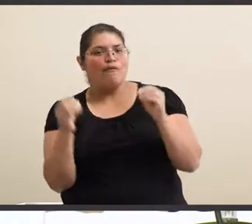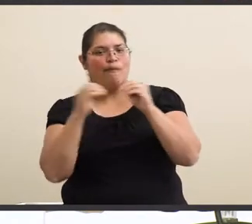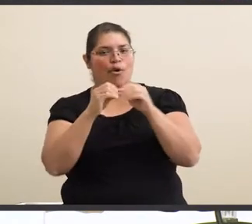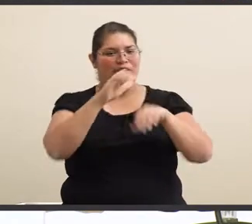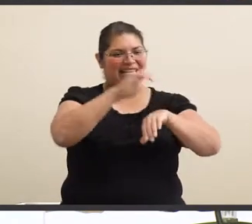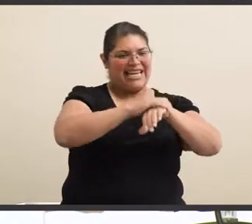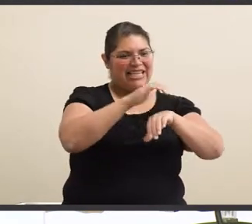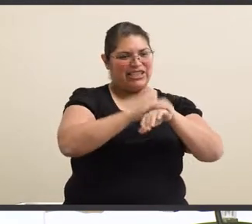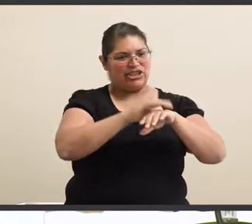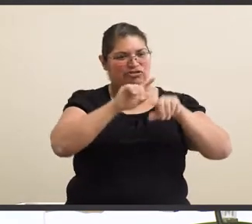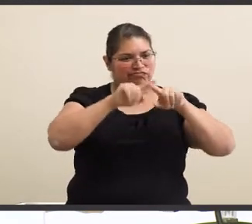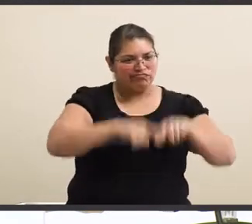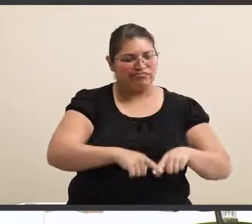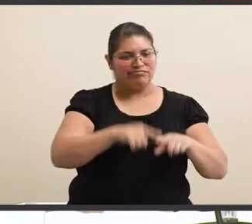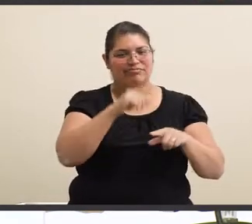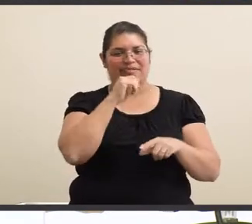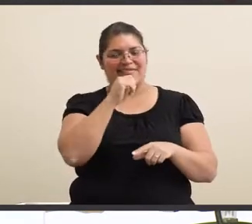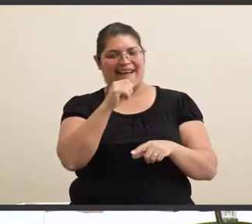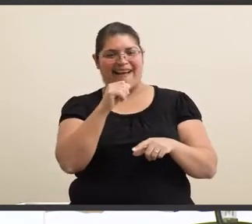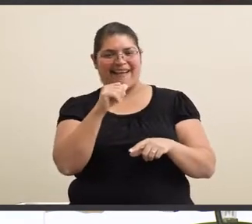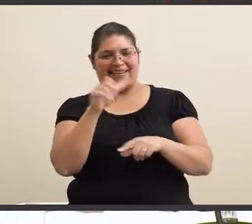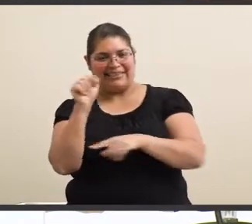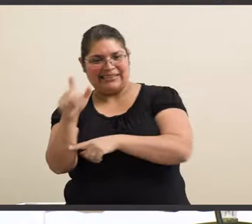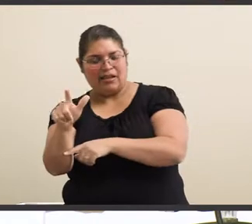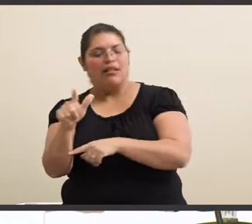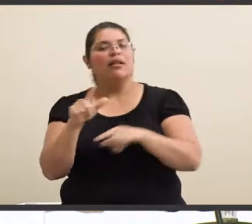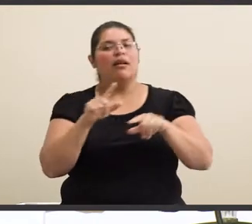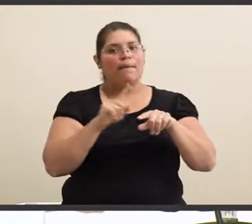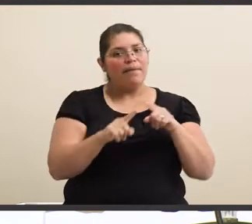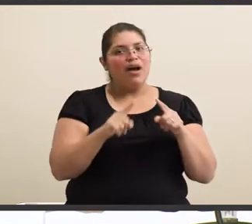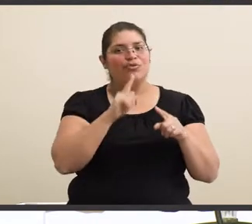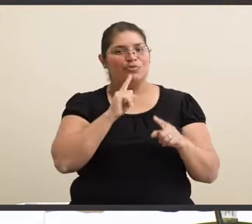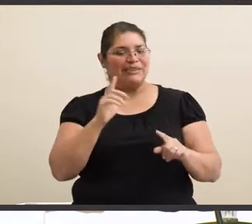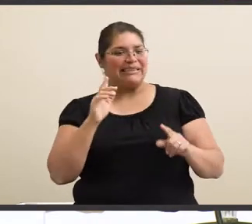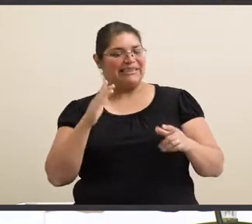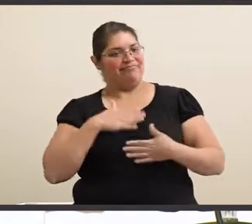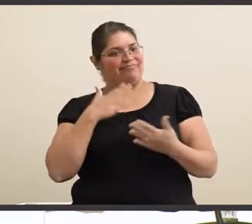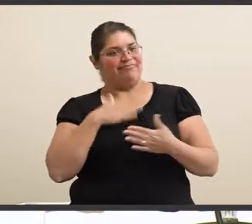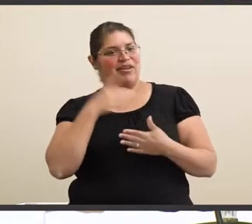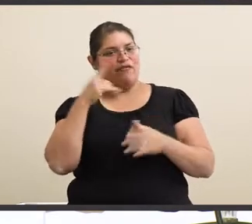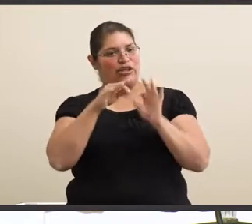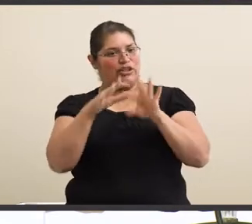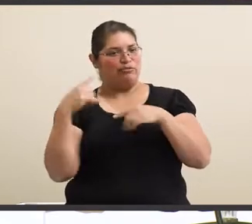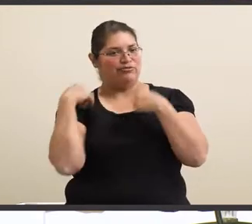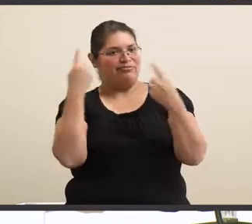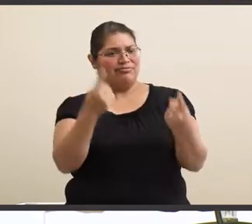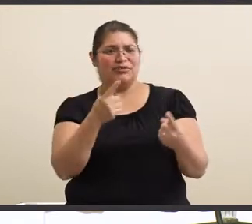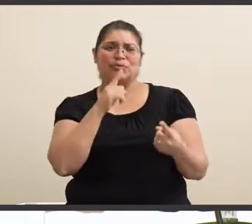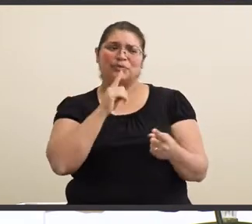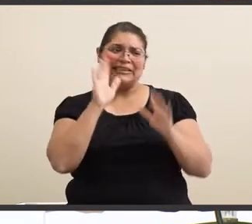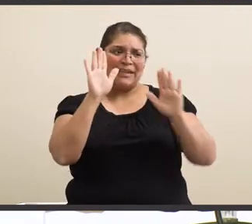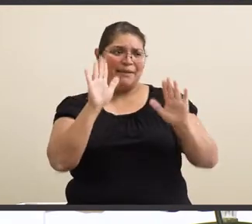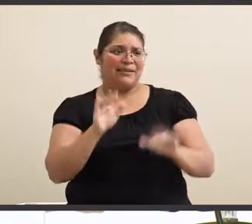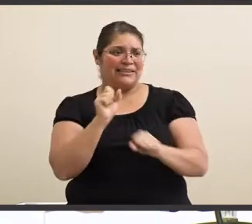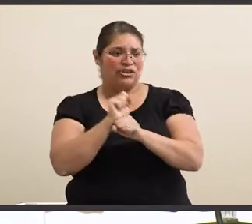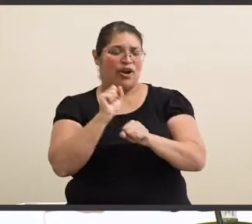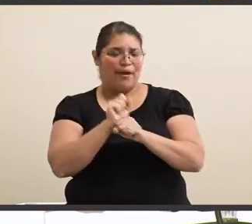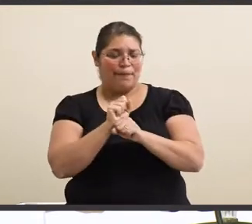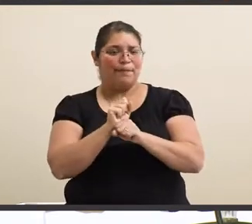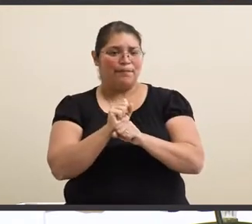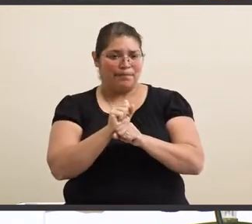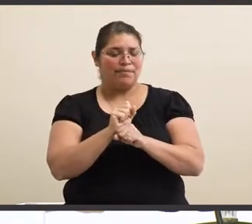English-based than a regular form of ASL. But I'm really grateful for the interpreters that I have, and so far they've done an amazing job.